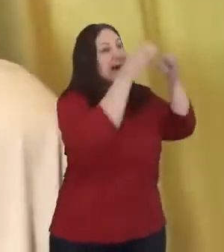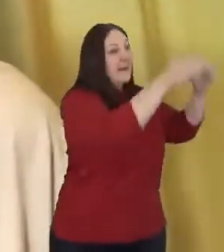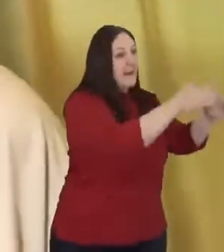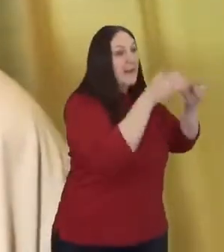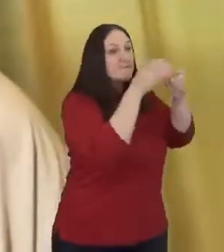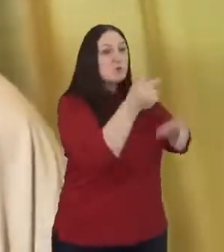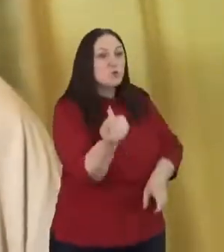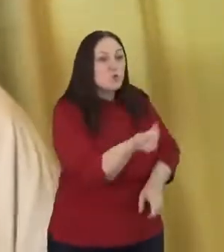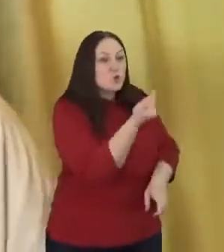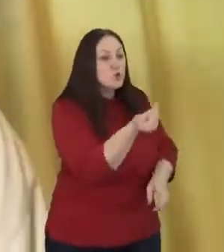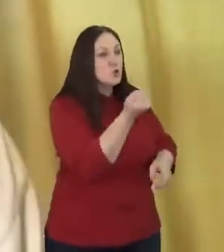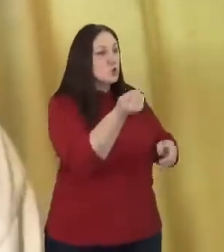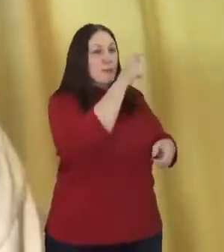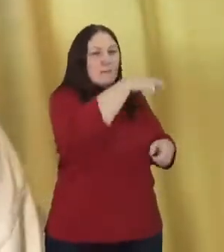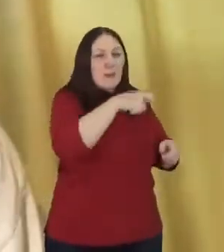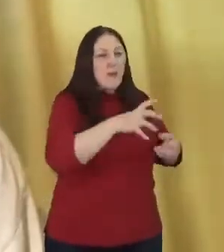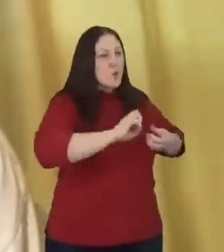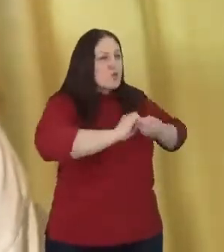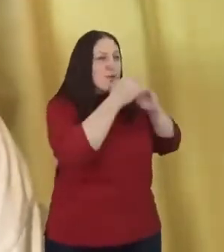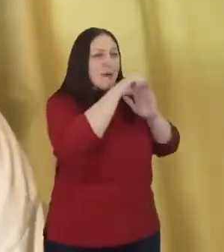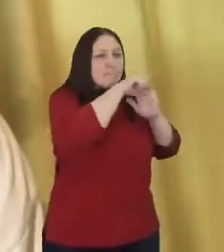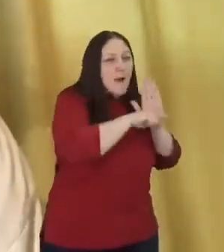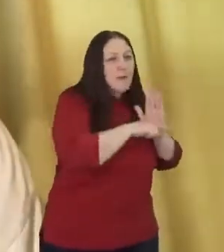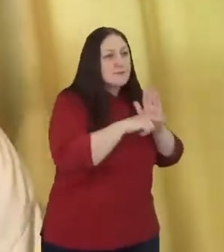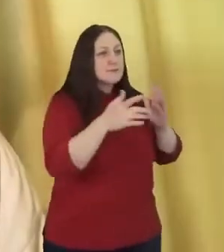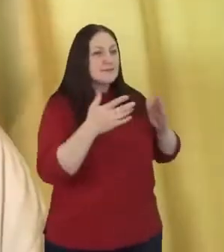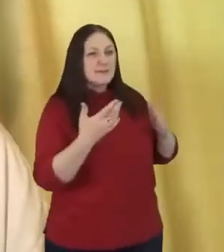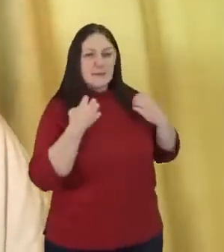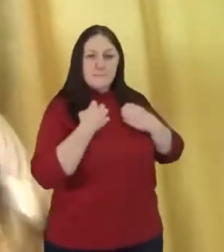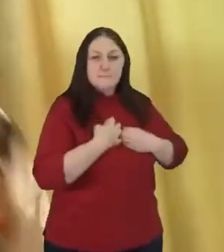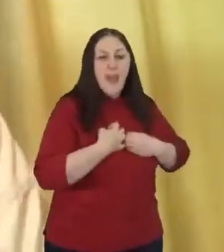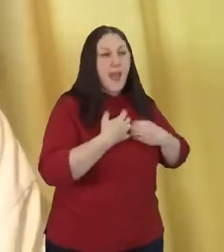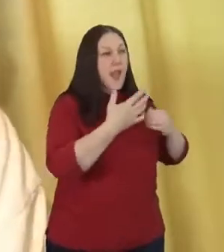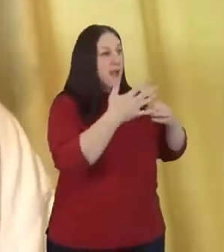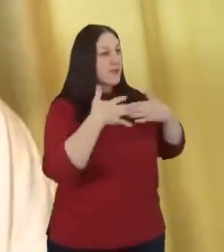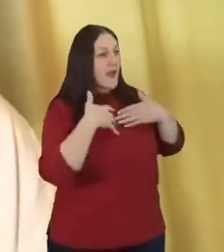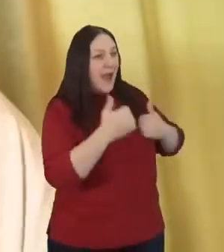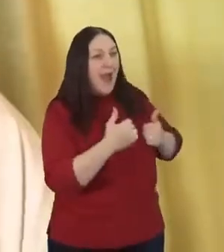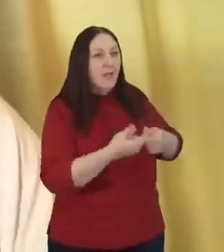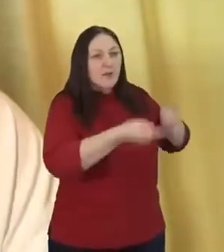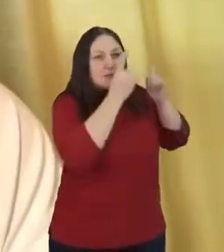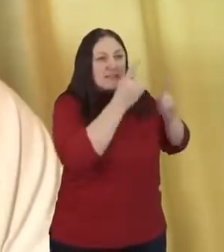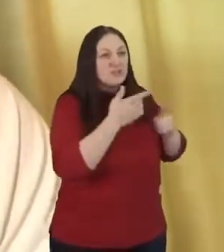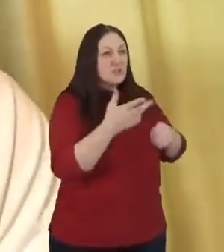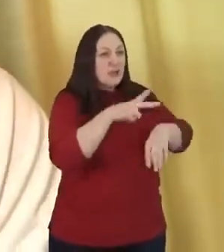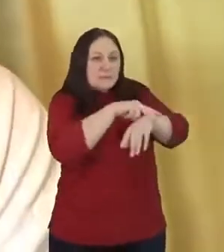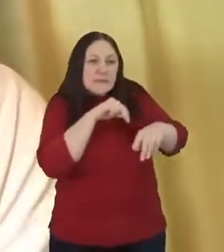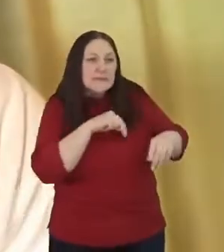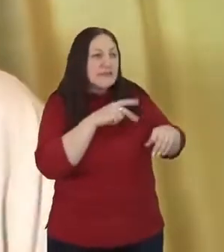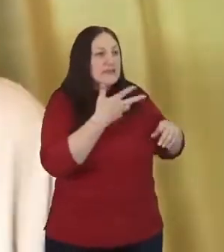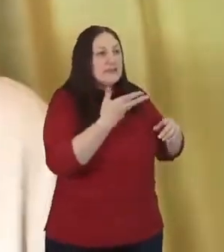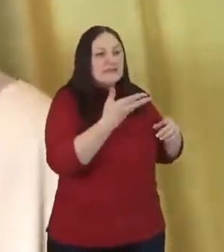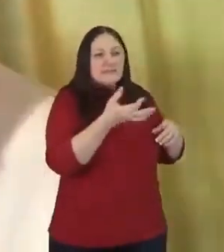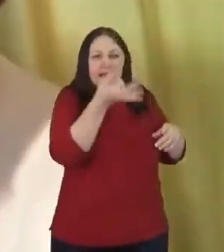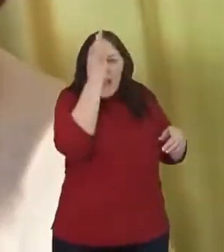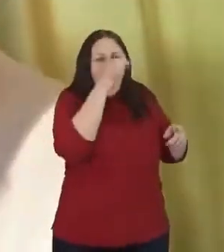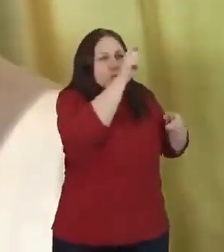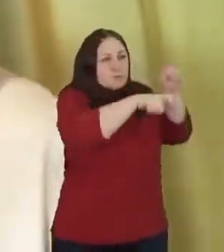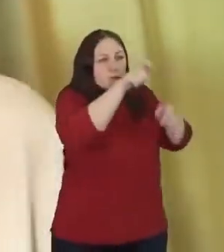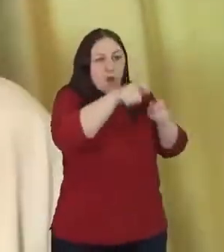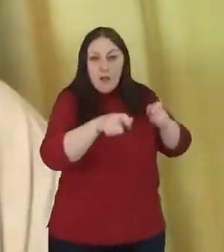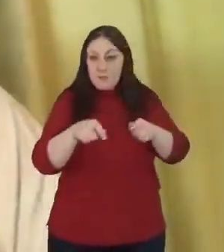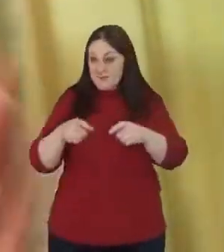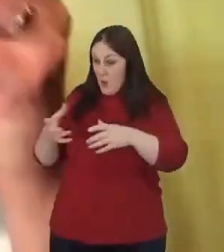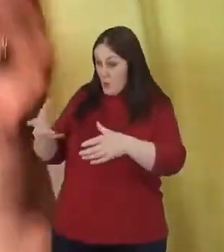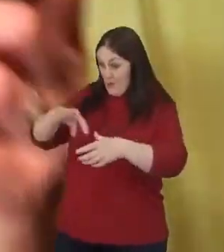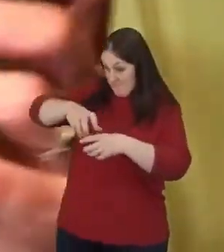mayor and the health department and the police commissioner and our city council members. And one of, as we did it, the kids delivered